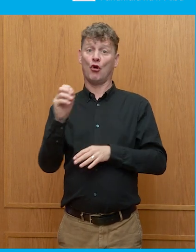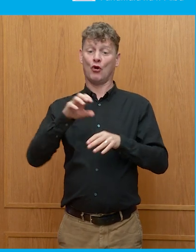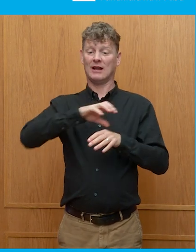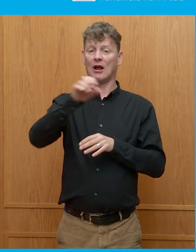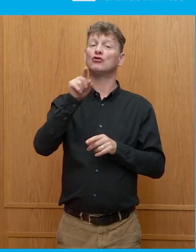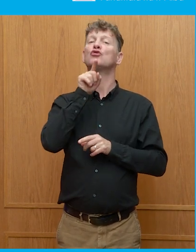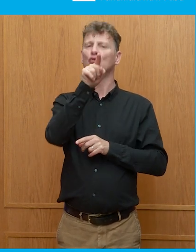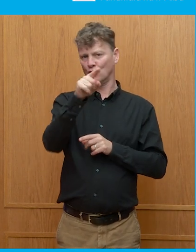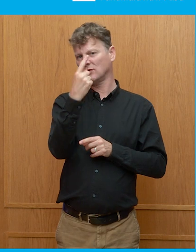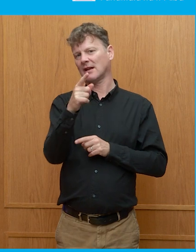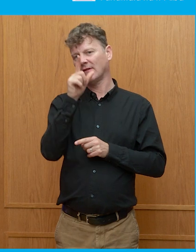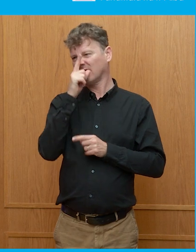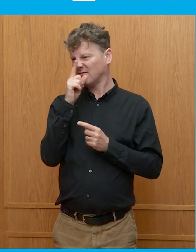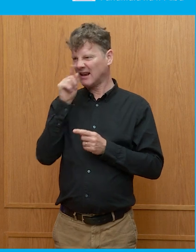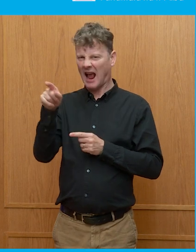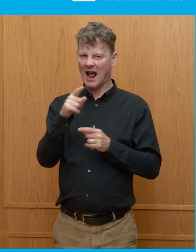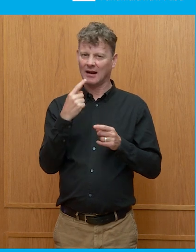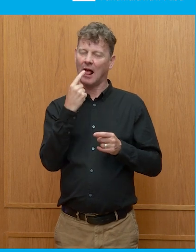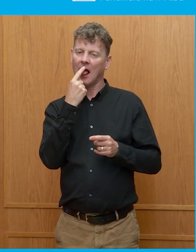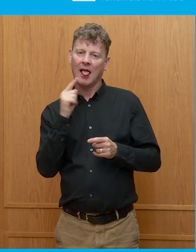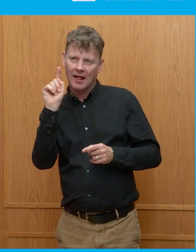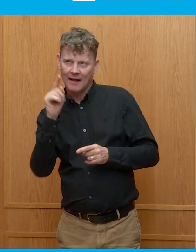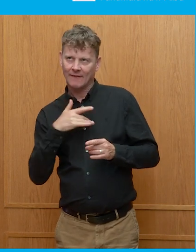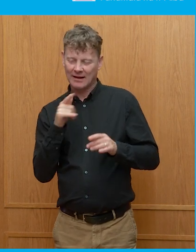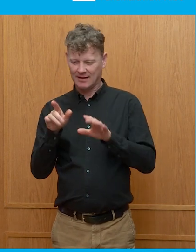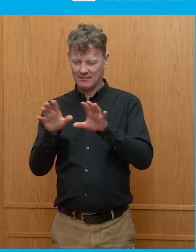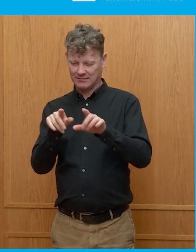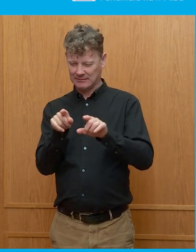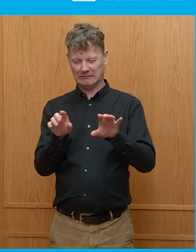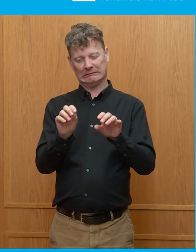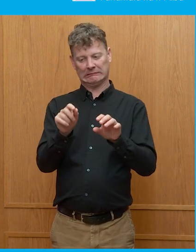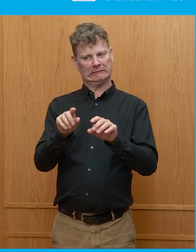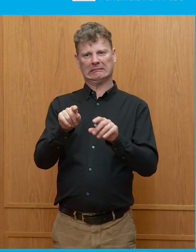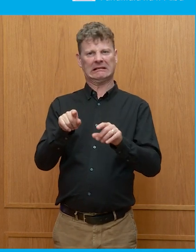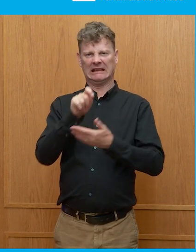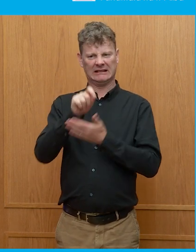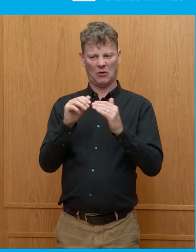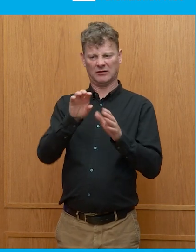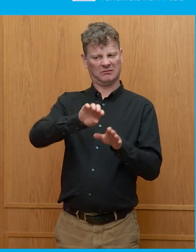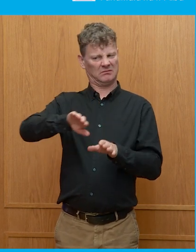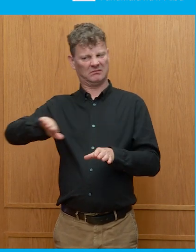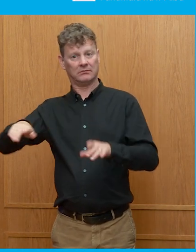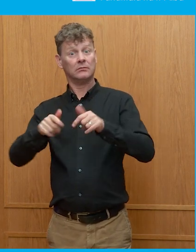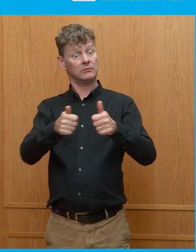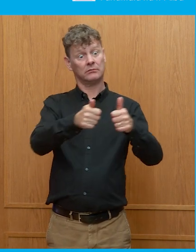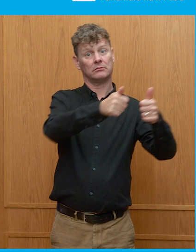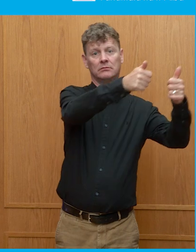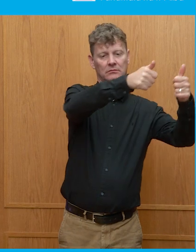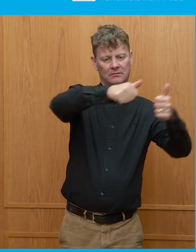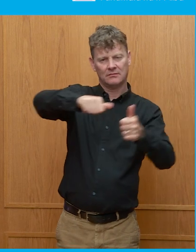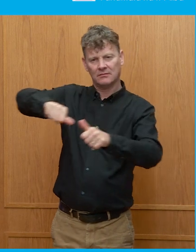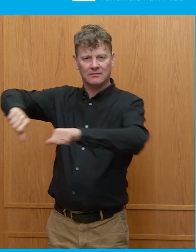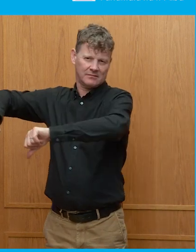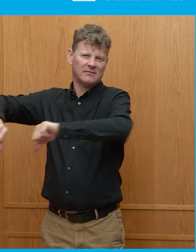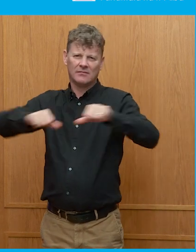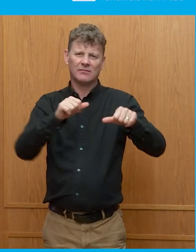probably do a, you know, anyone in this room could do a pretty good job of putting them in some kind of reasonable order of what an expert would consider to be good